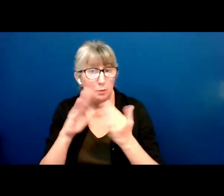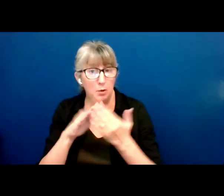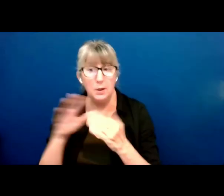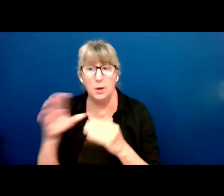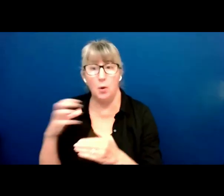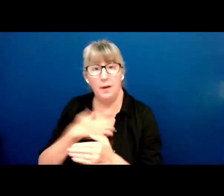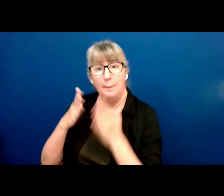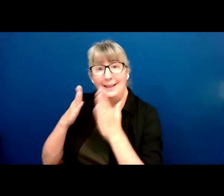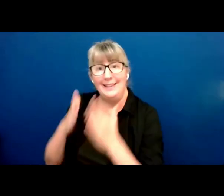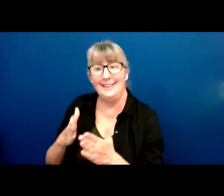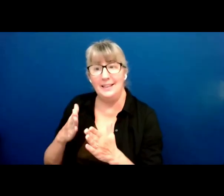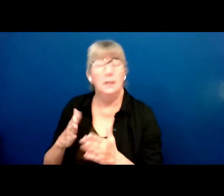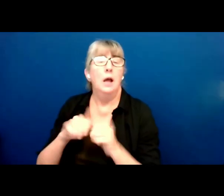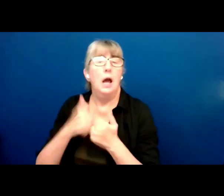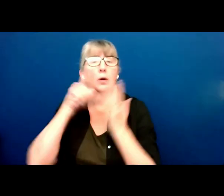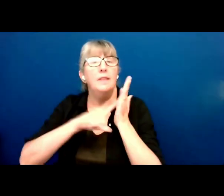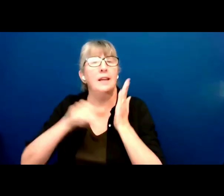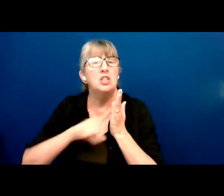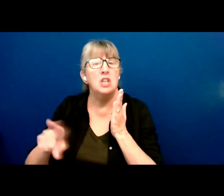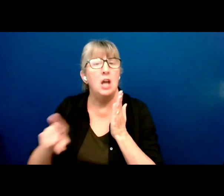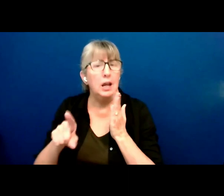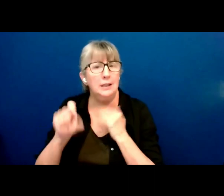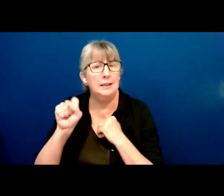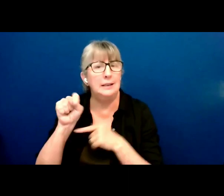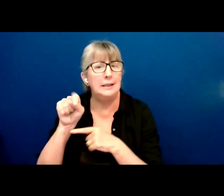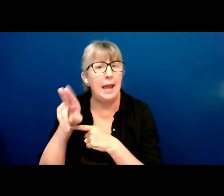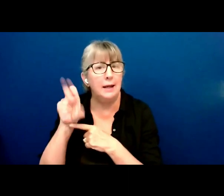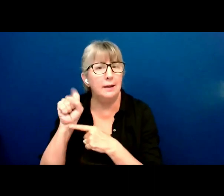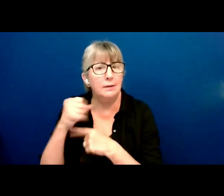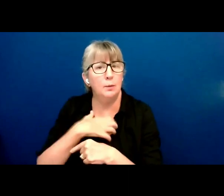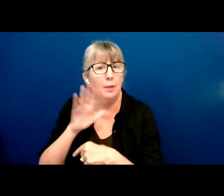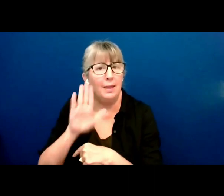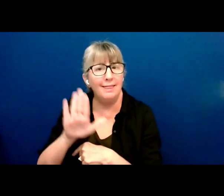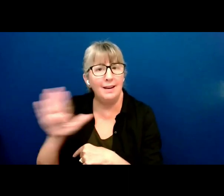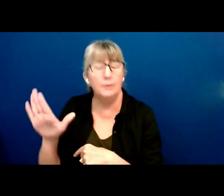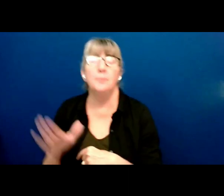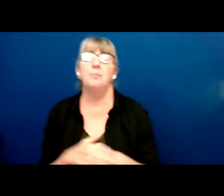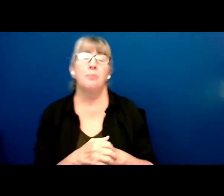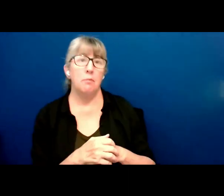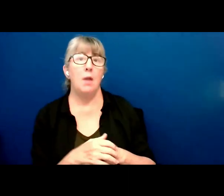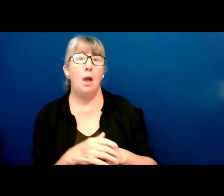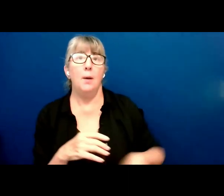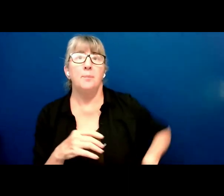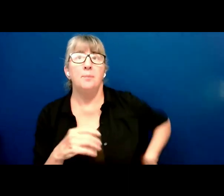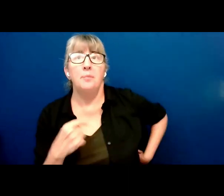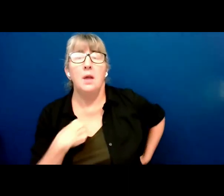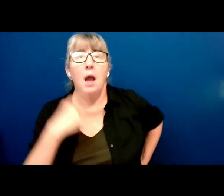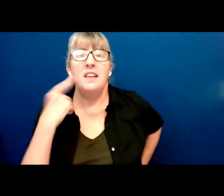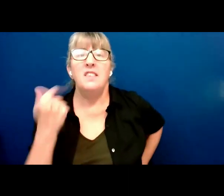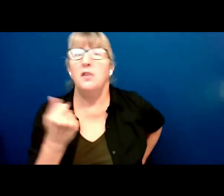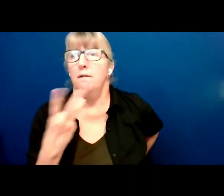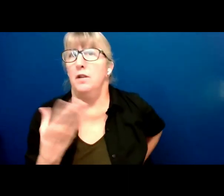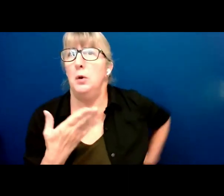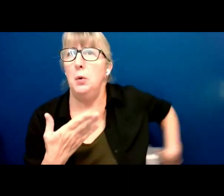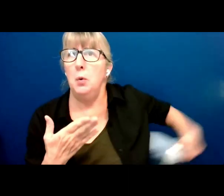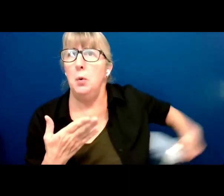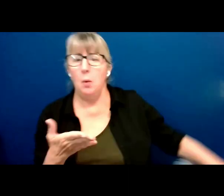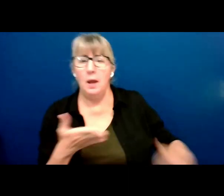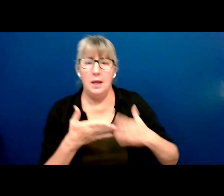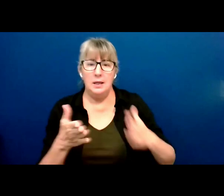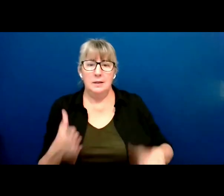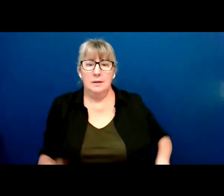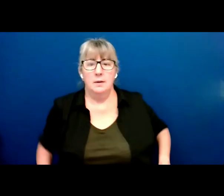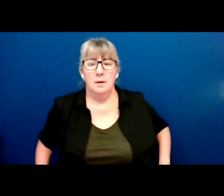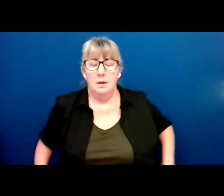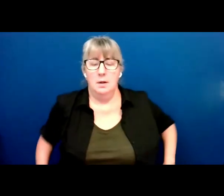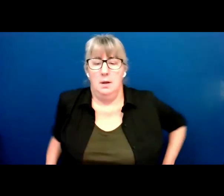Or how can someone check the status of their complaint? I think, again, a couple of ways. One, every complainant knows the